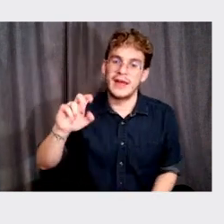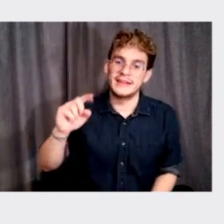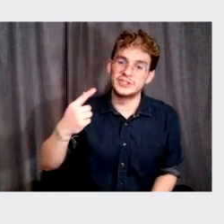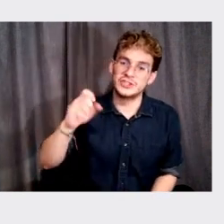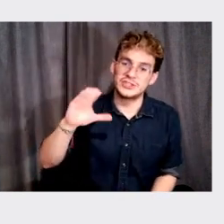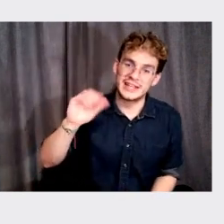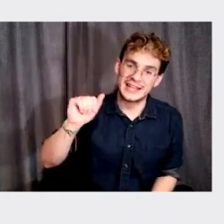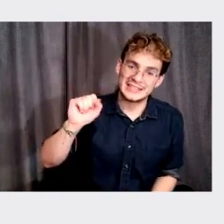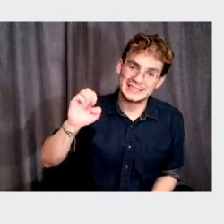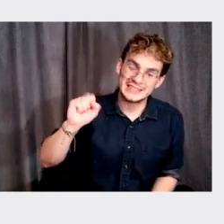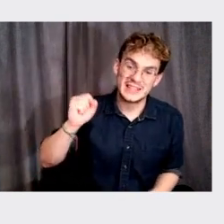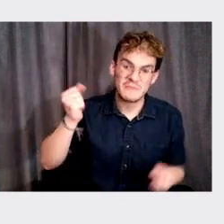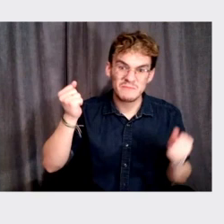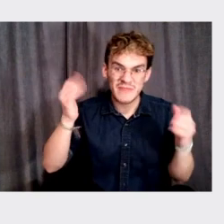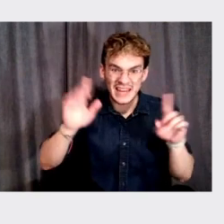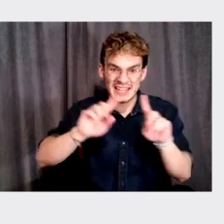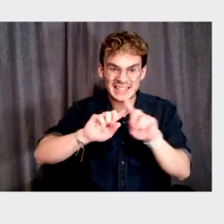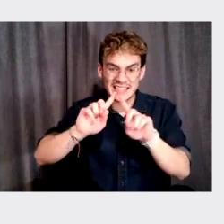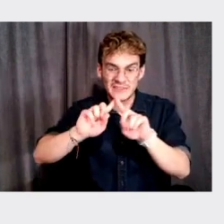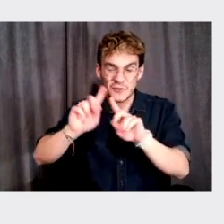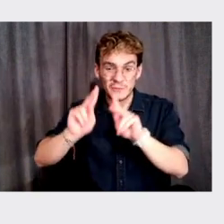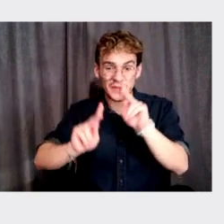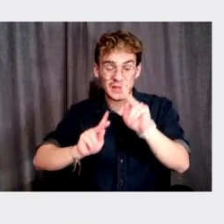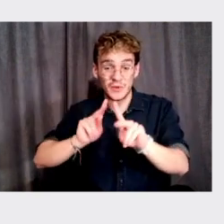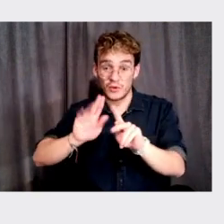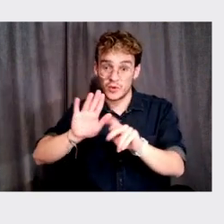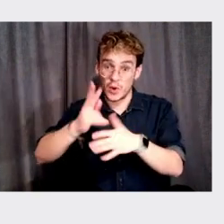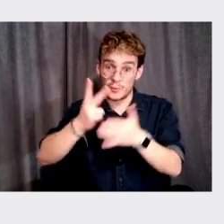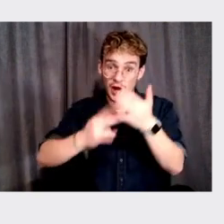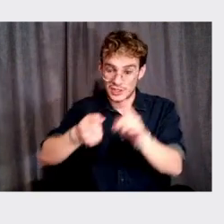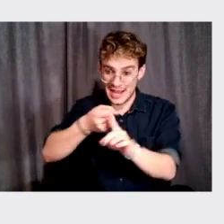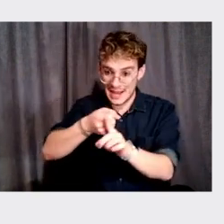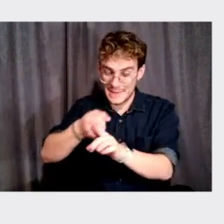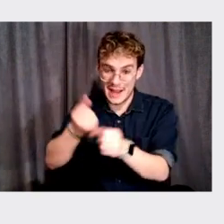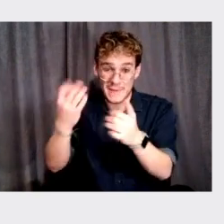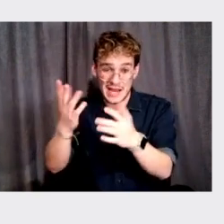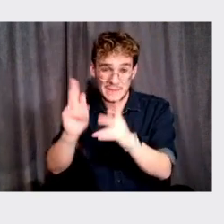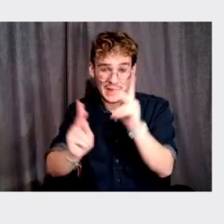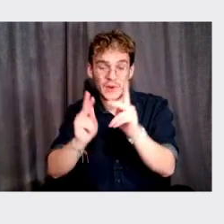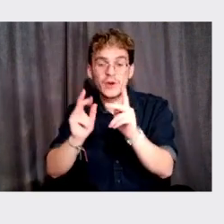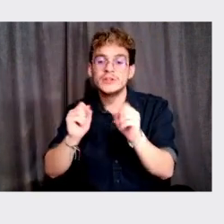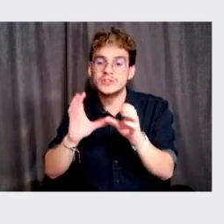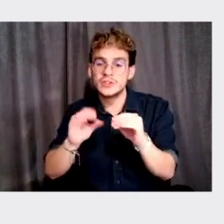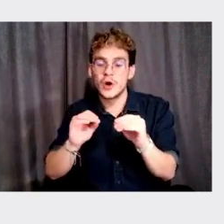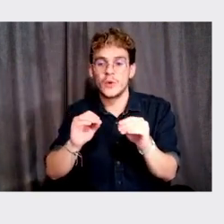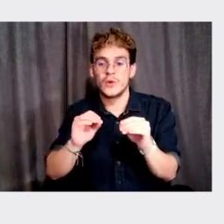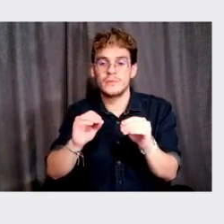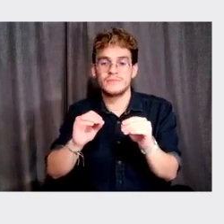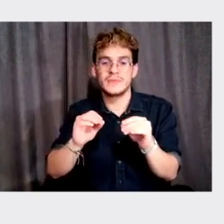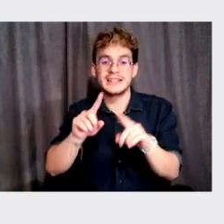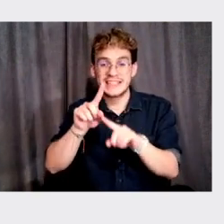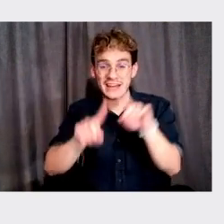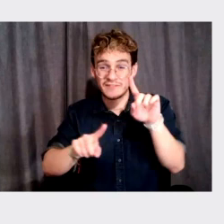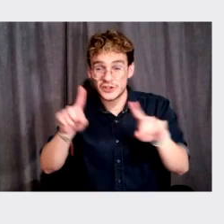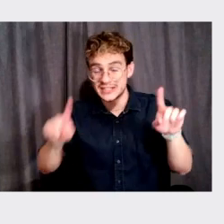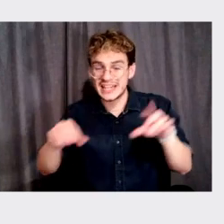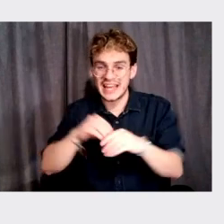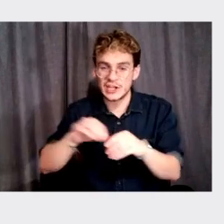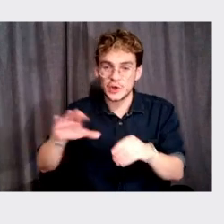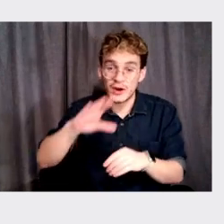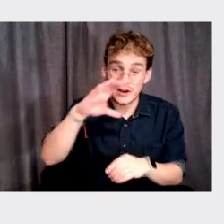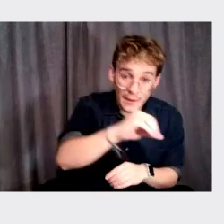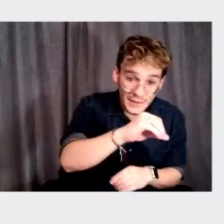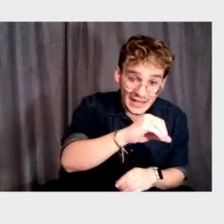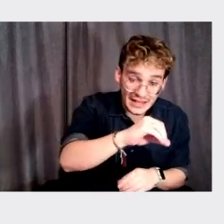how many different people that your project would impact in New York? So sort of a broader look at, at diversity in your company